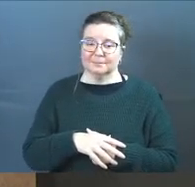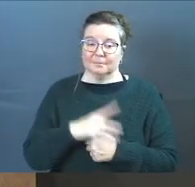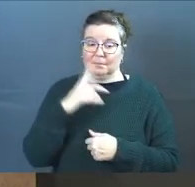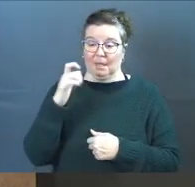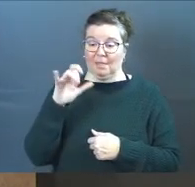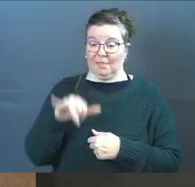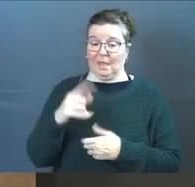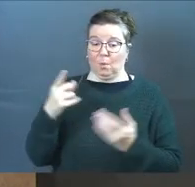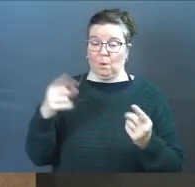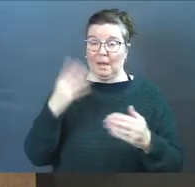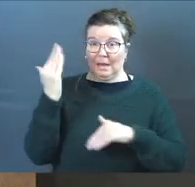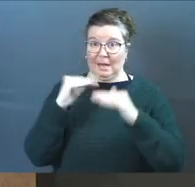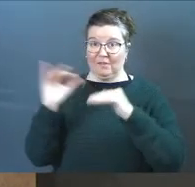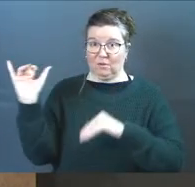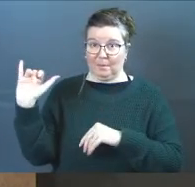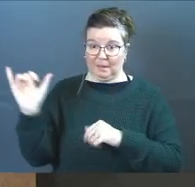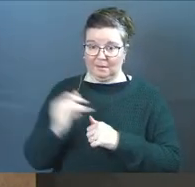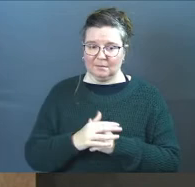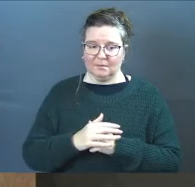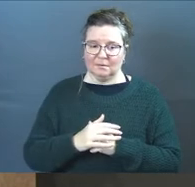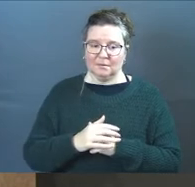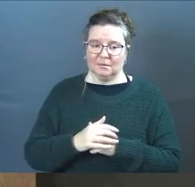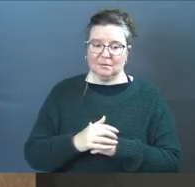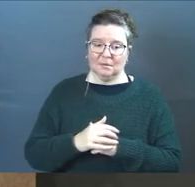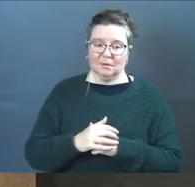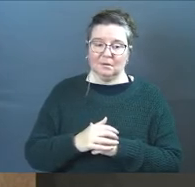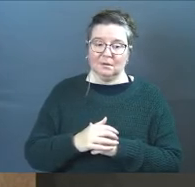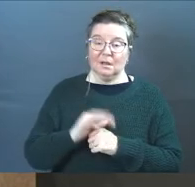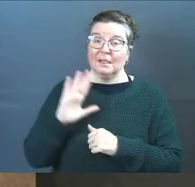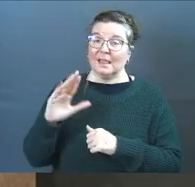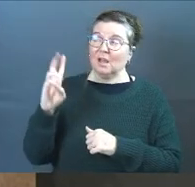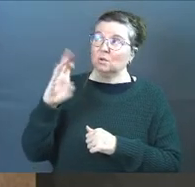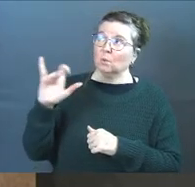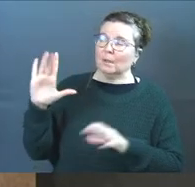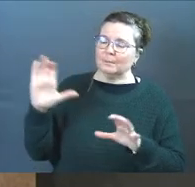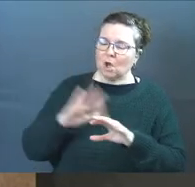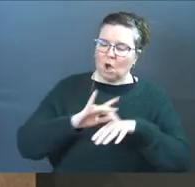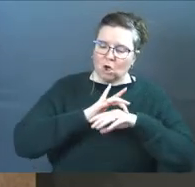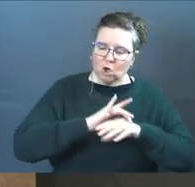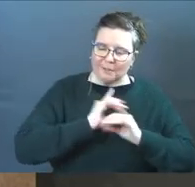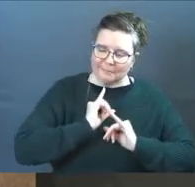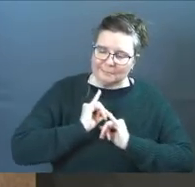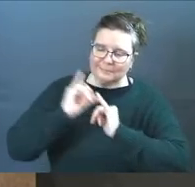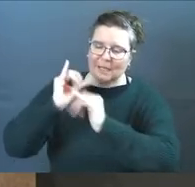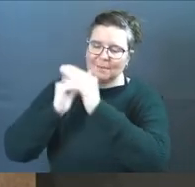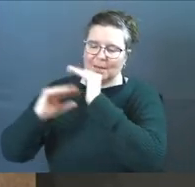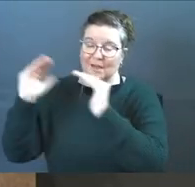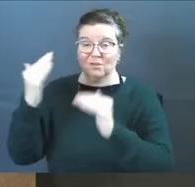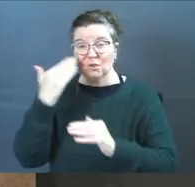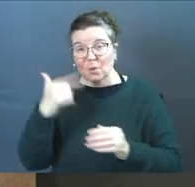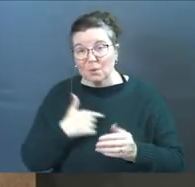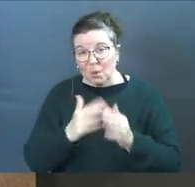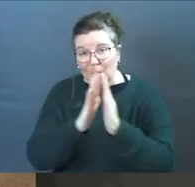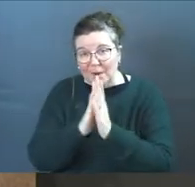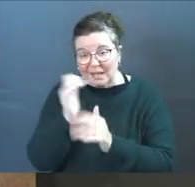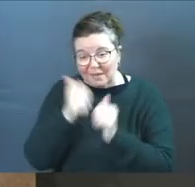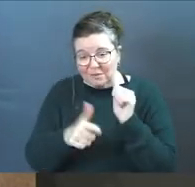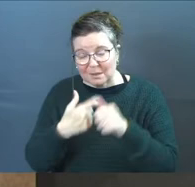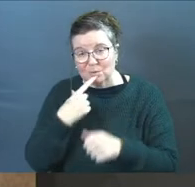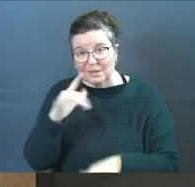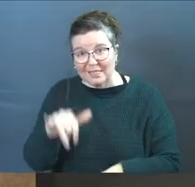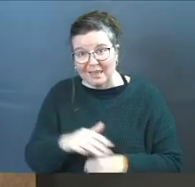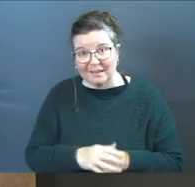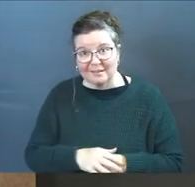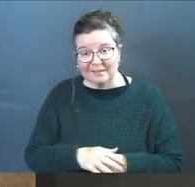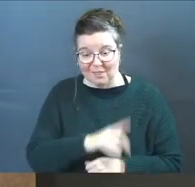because that's what heaven will be oh God let your will be done on earth as it is in heaven do you know what you're praying every time you